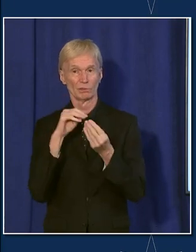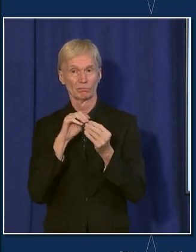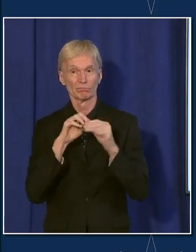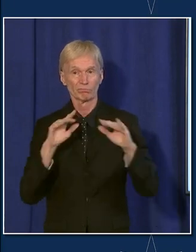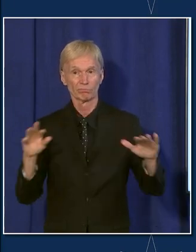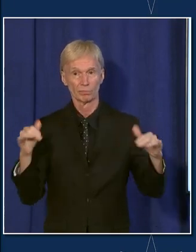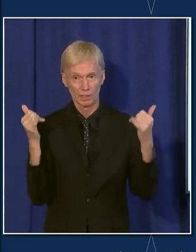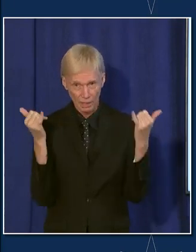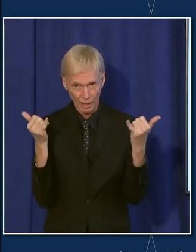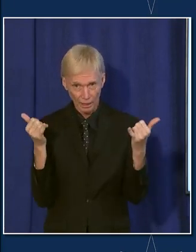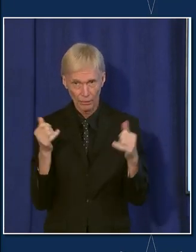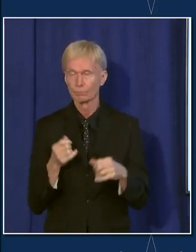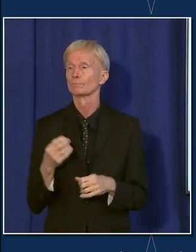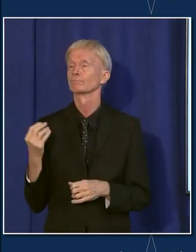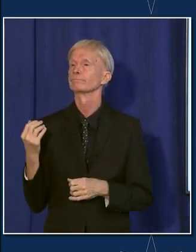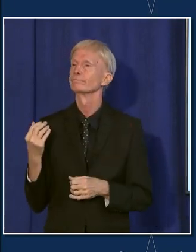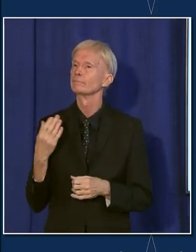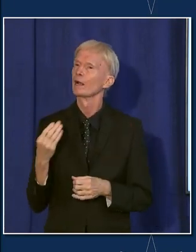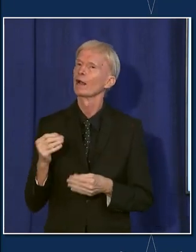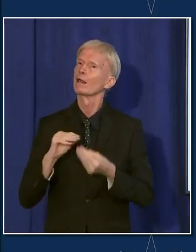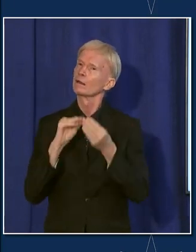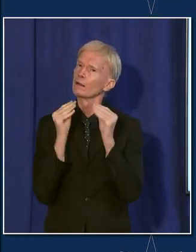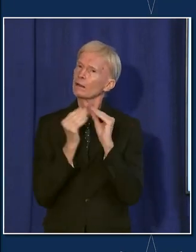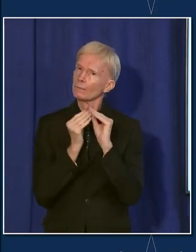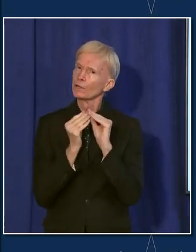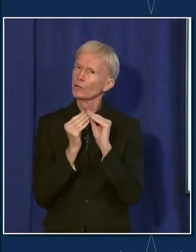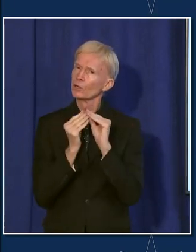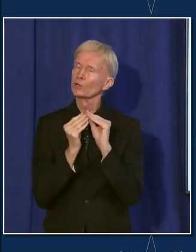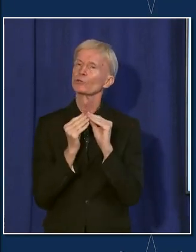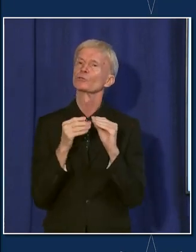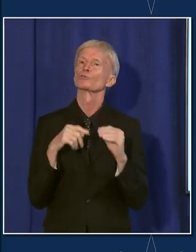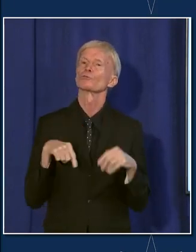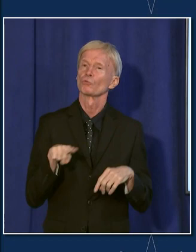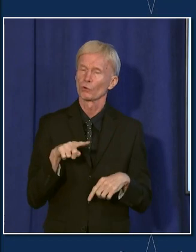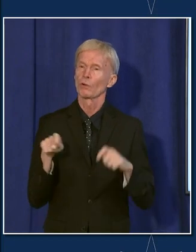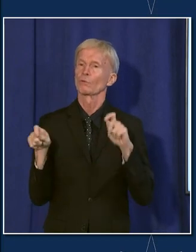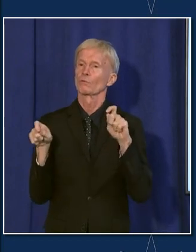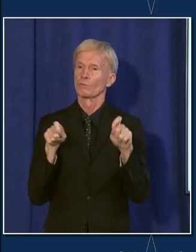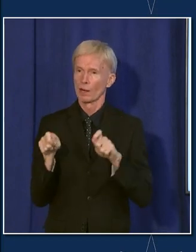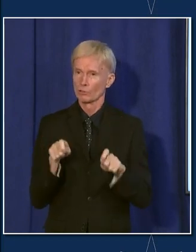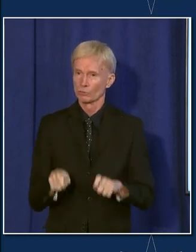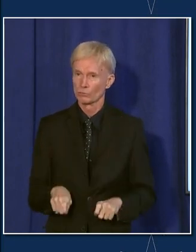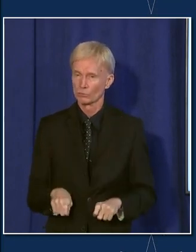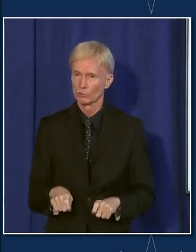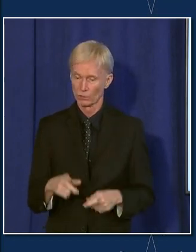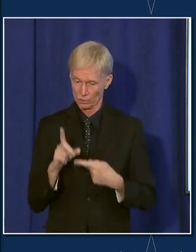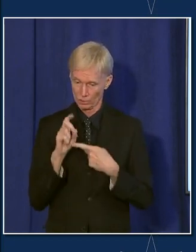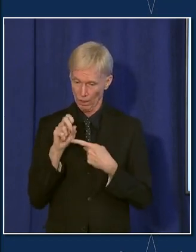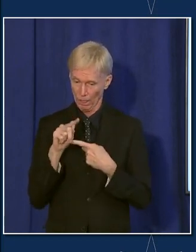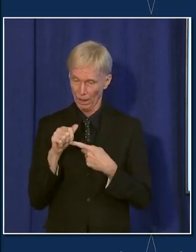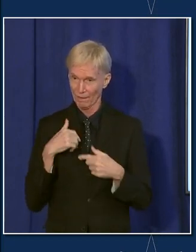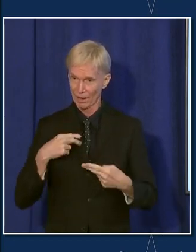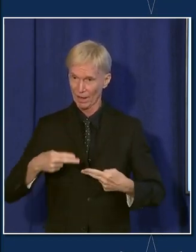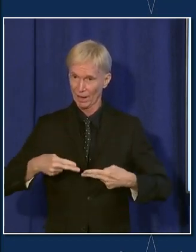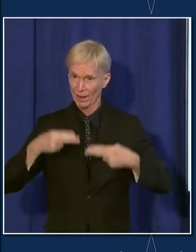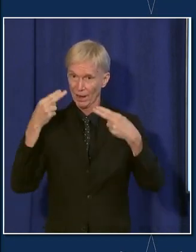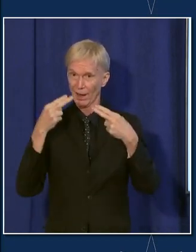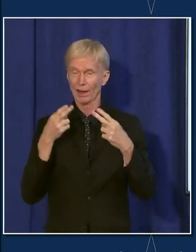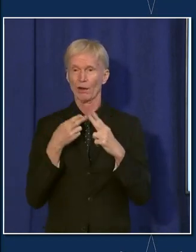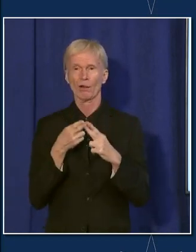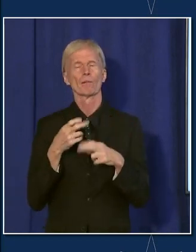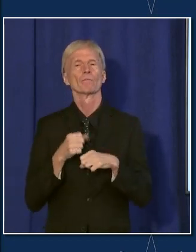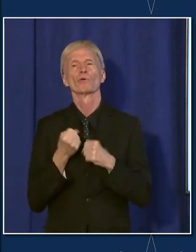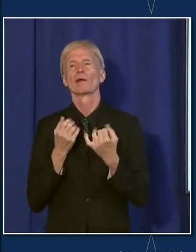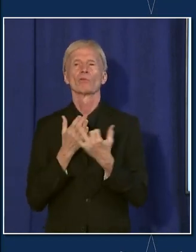the fact that the numbers that you are managing doesn't point to a high breakthrough infection,